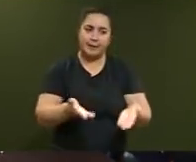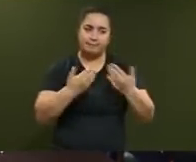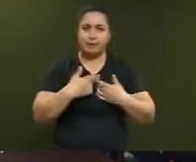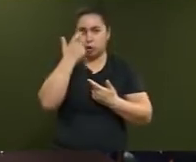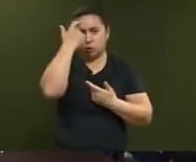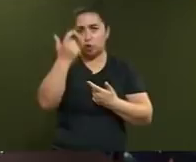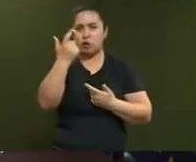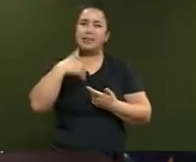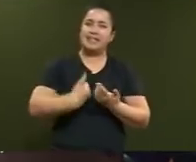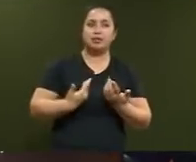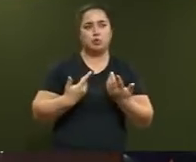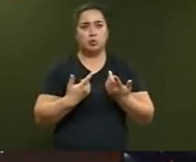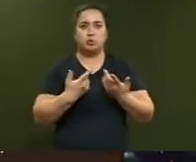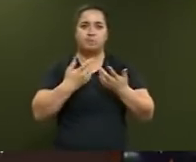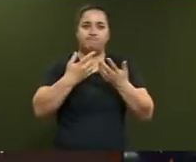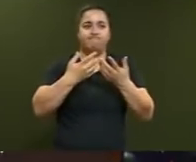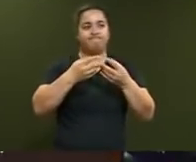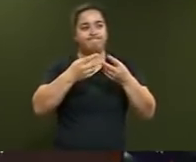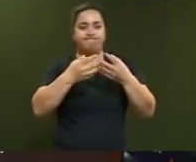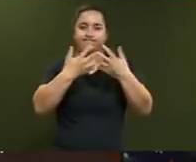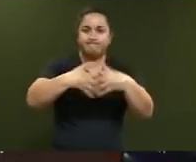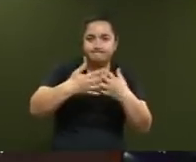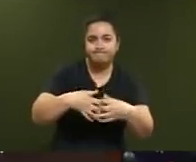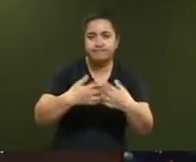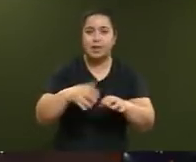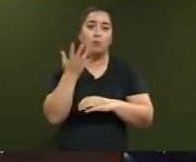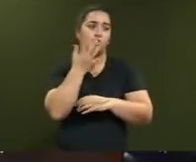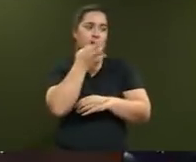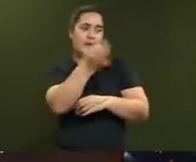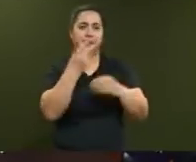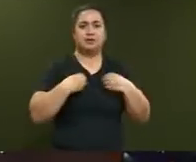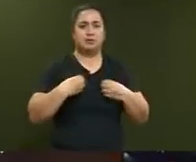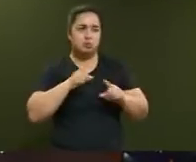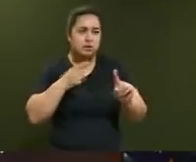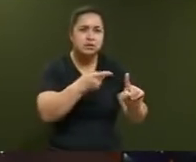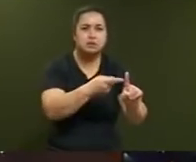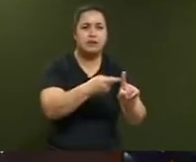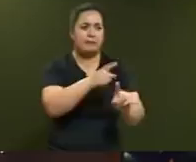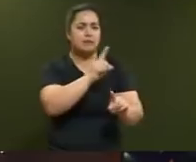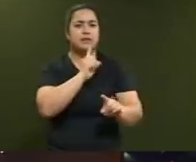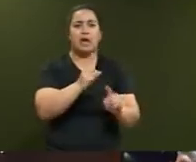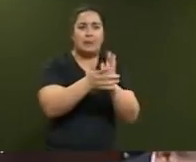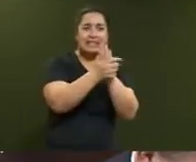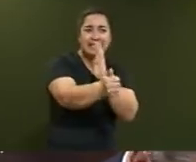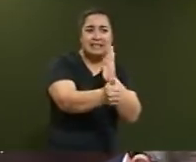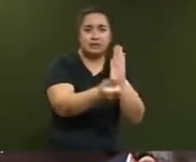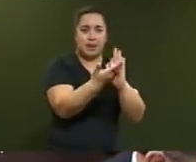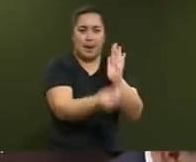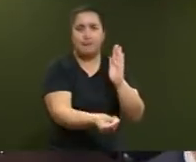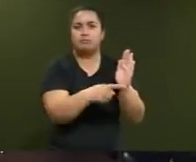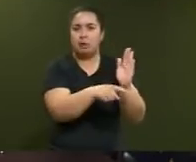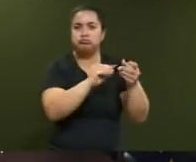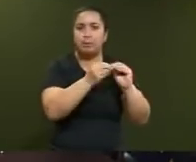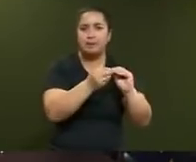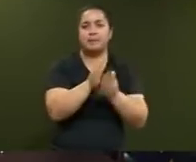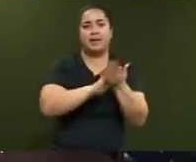work on. I've heard that. When you ask business what it is, they say to us it is the skills gap so we've invested in training and